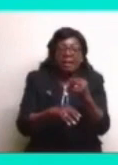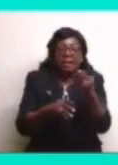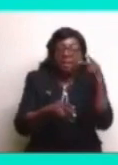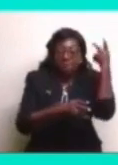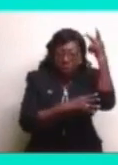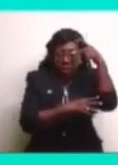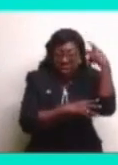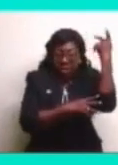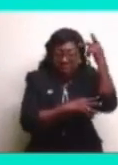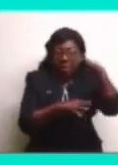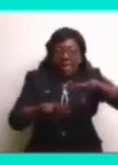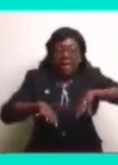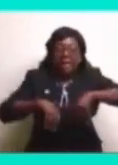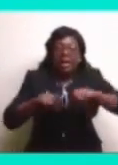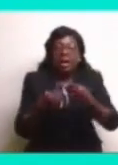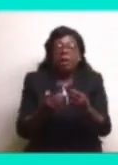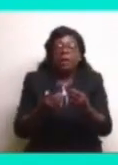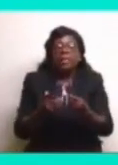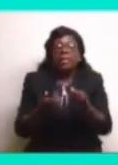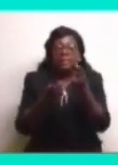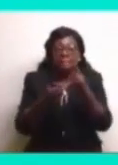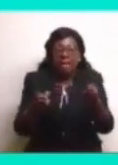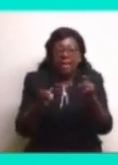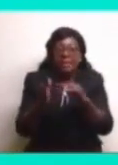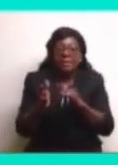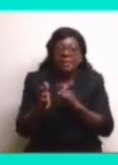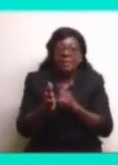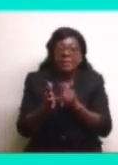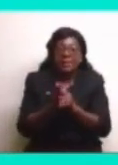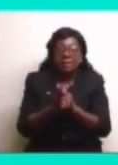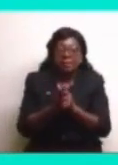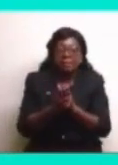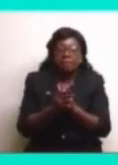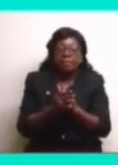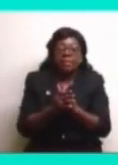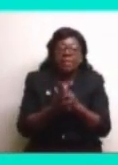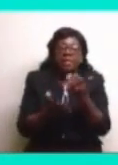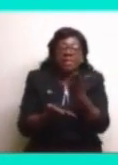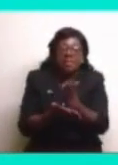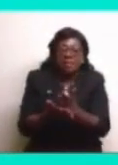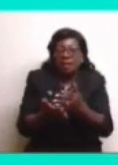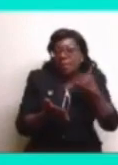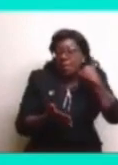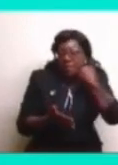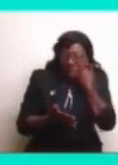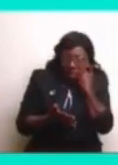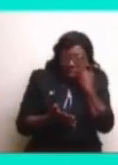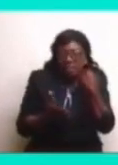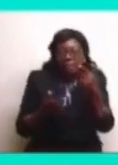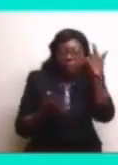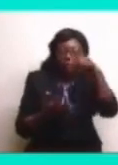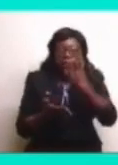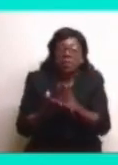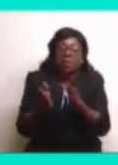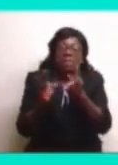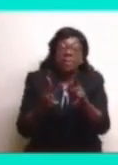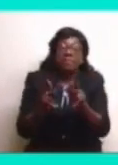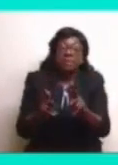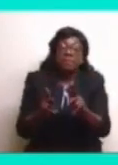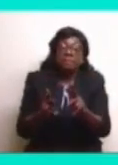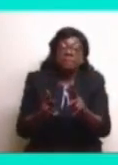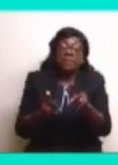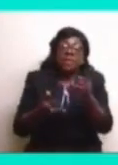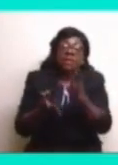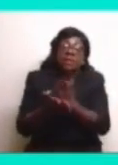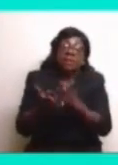Because, of course, there's a lot of embarrassment connected for some people with it. Some people, it goes to their identity.